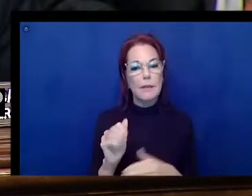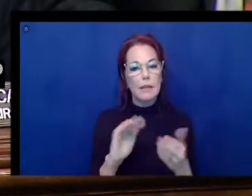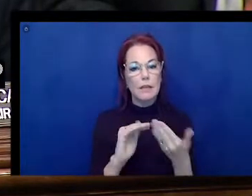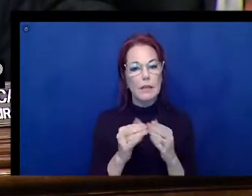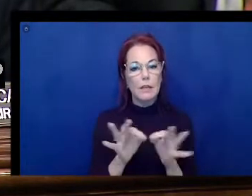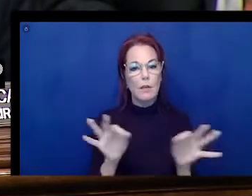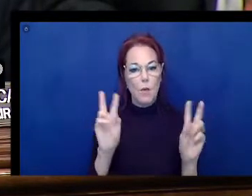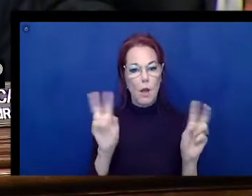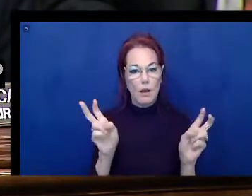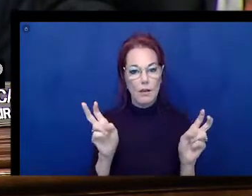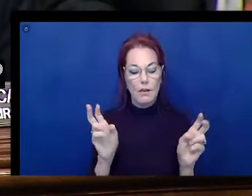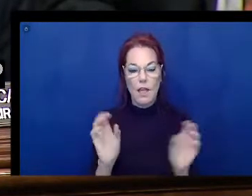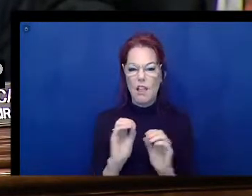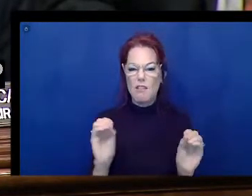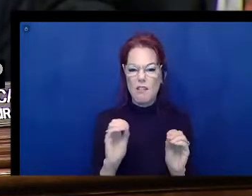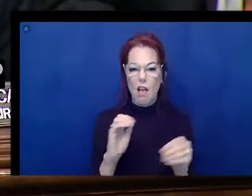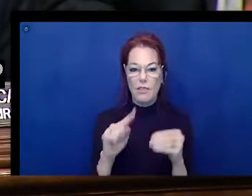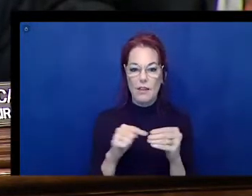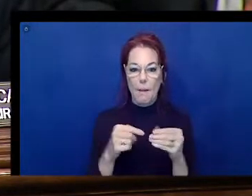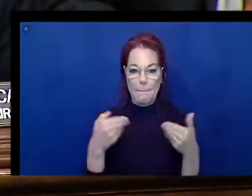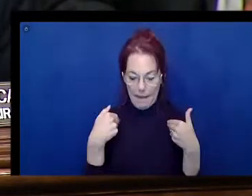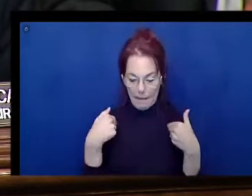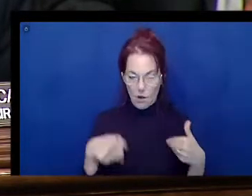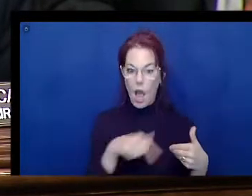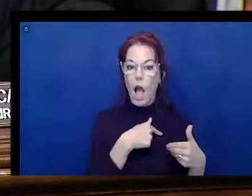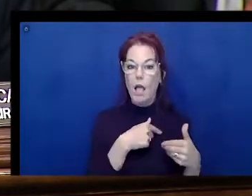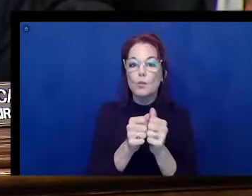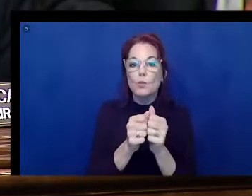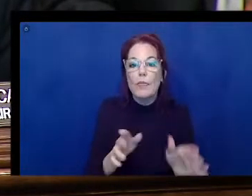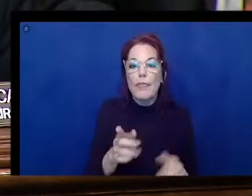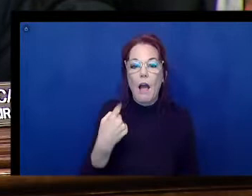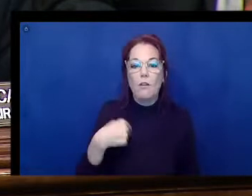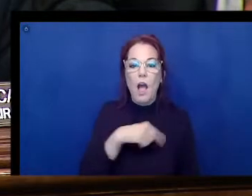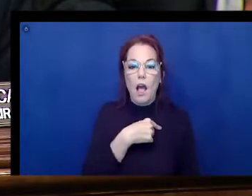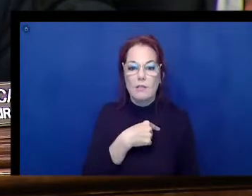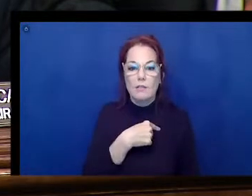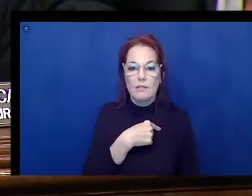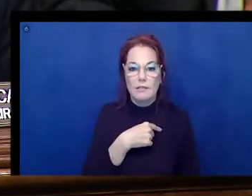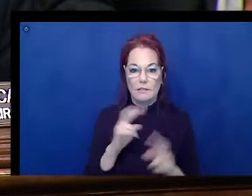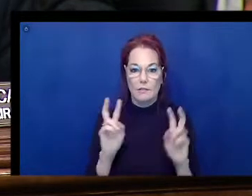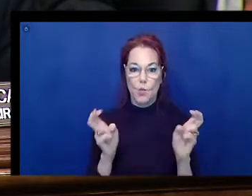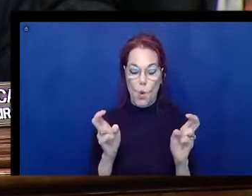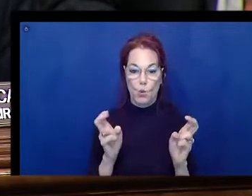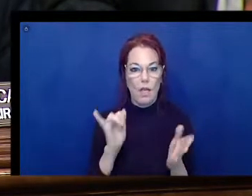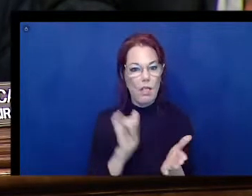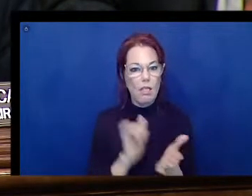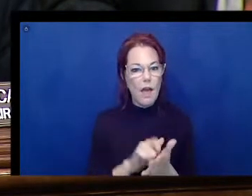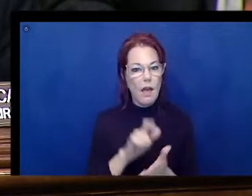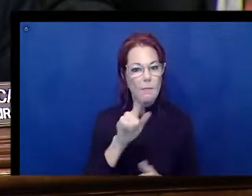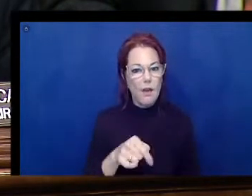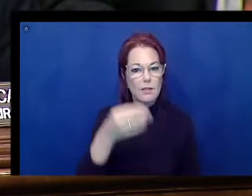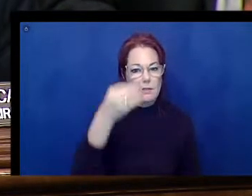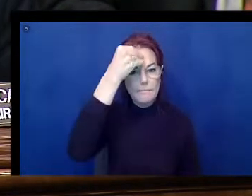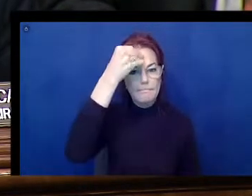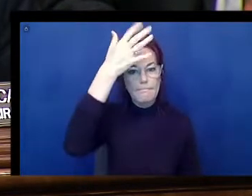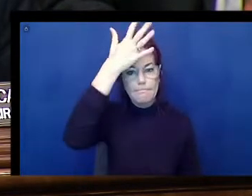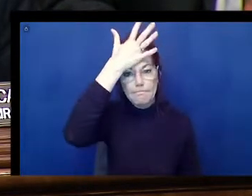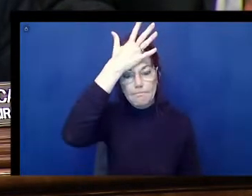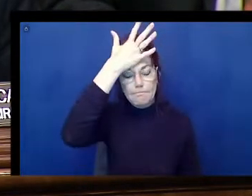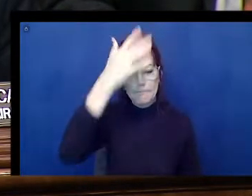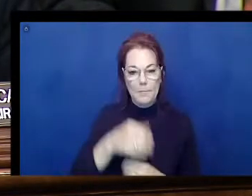nothing about us without us, unquote. We should keep that front of mind and make sure that they